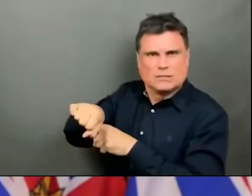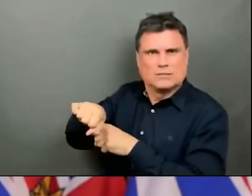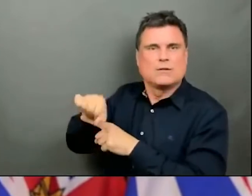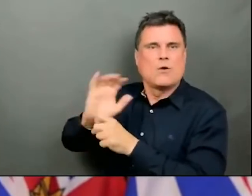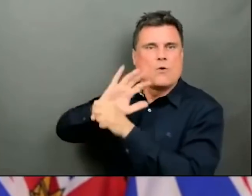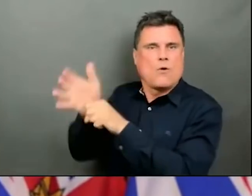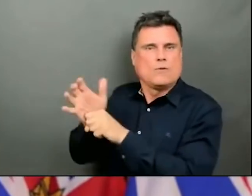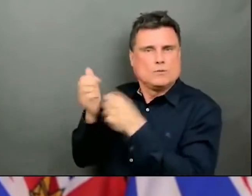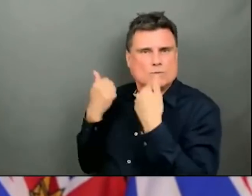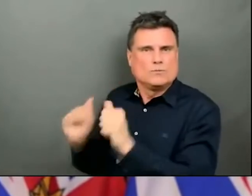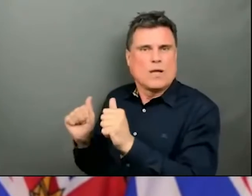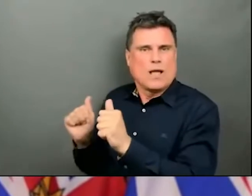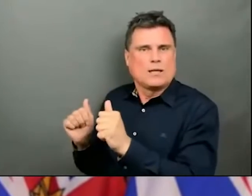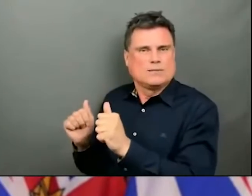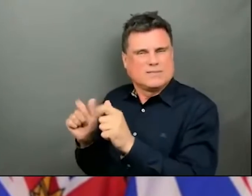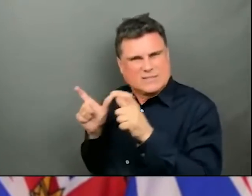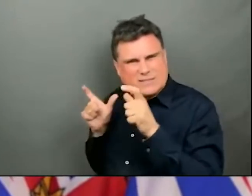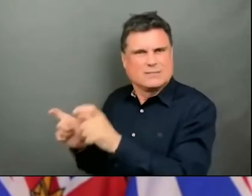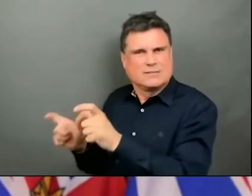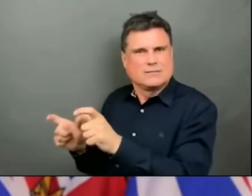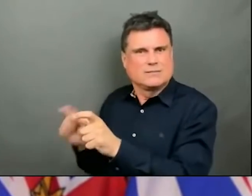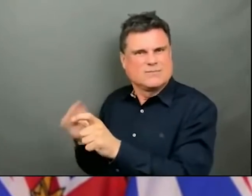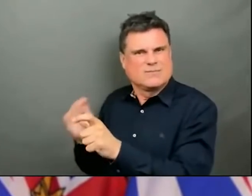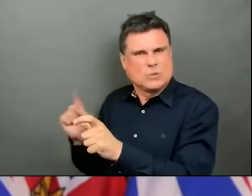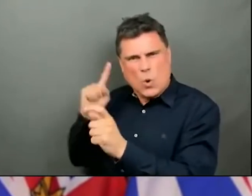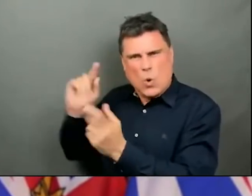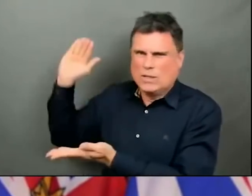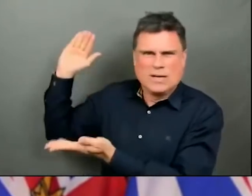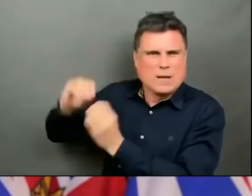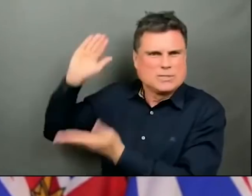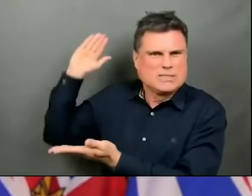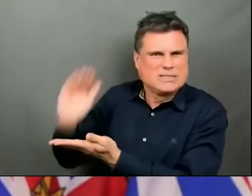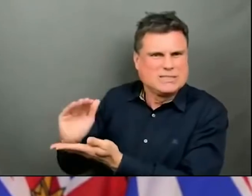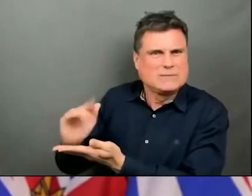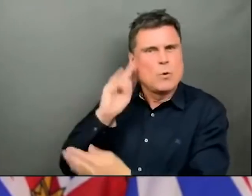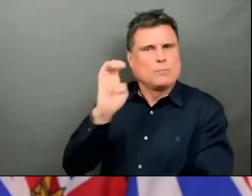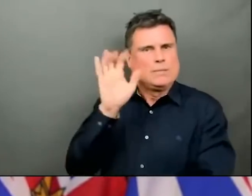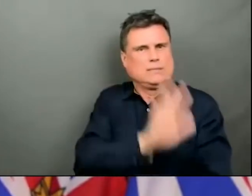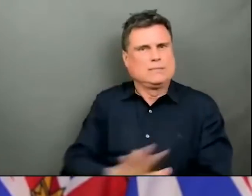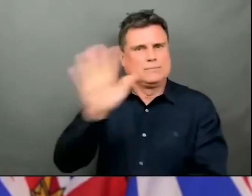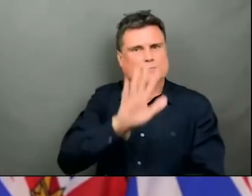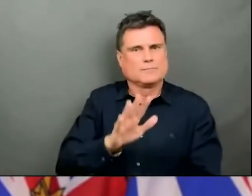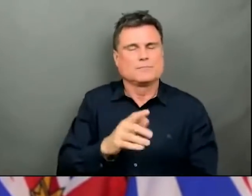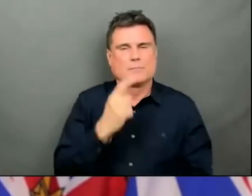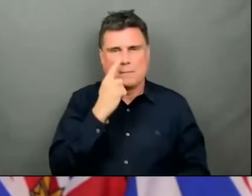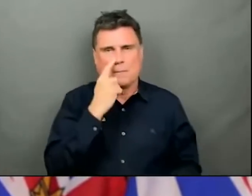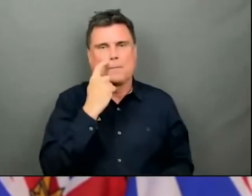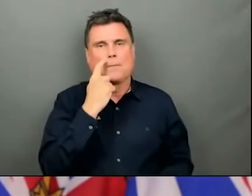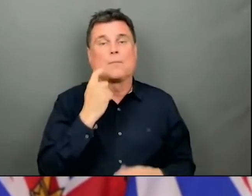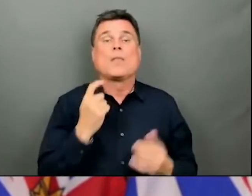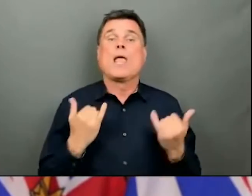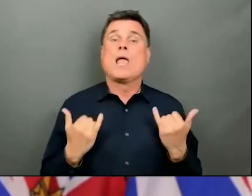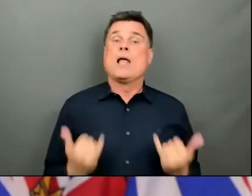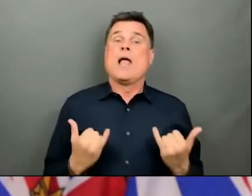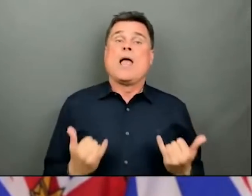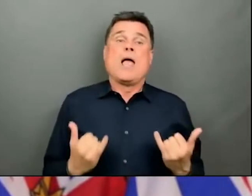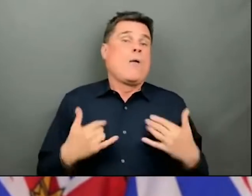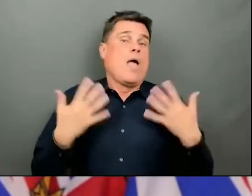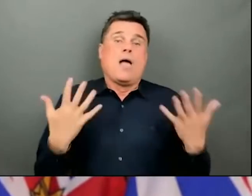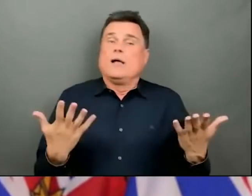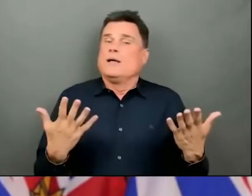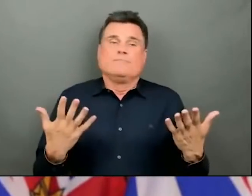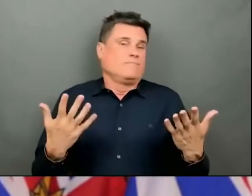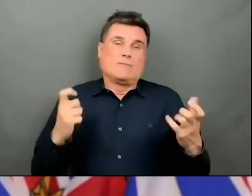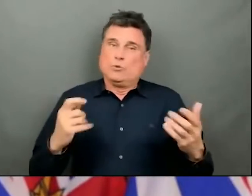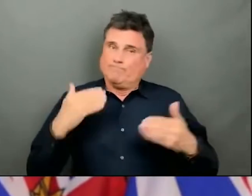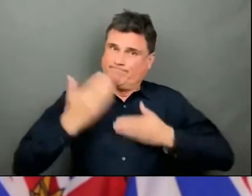-19 pandemic in BC. It the point in our BC COVID response where we, of course, have to go all in. And our all-out in